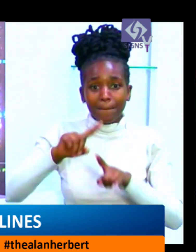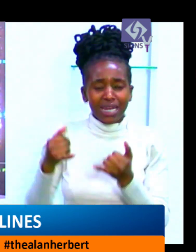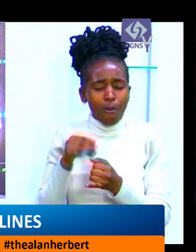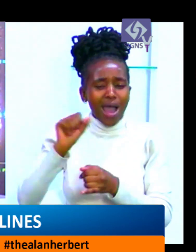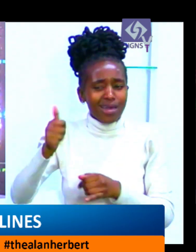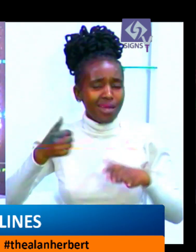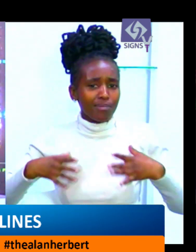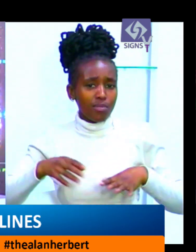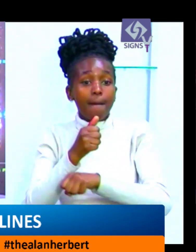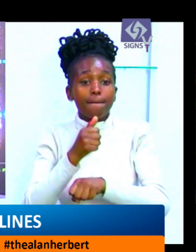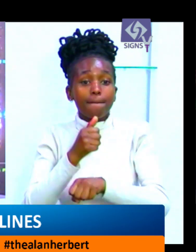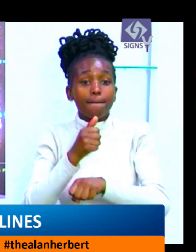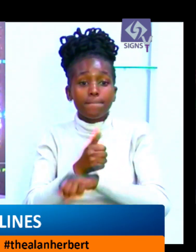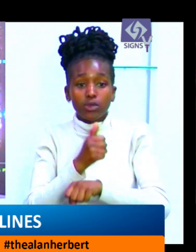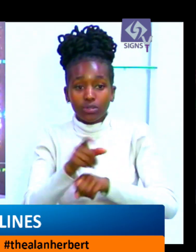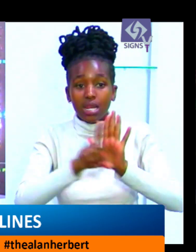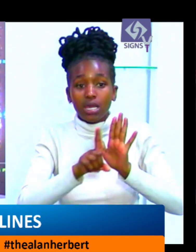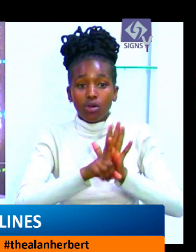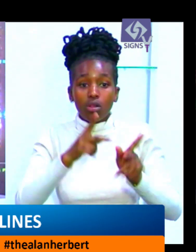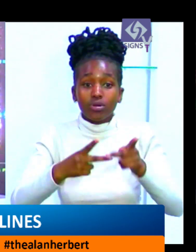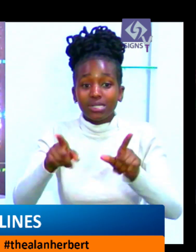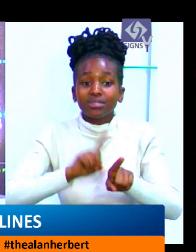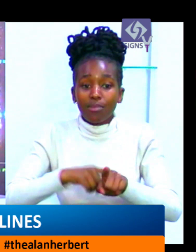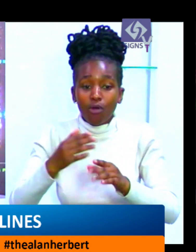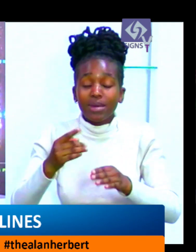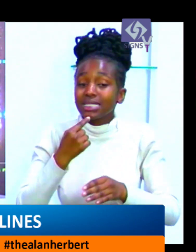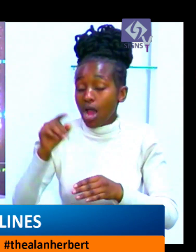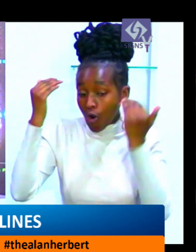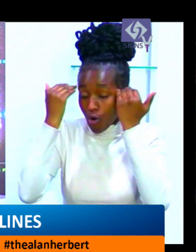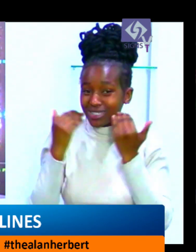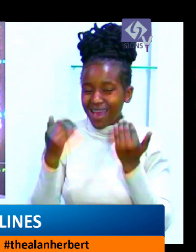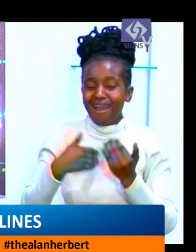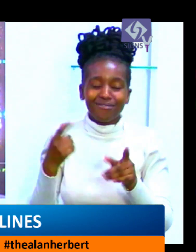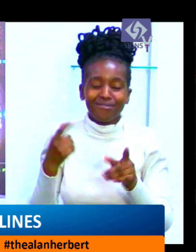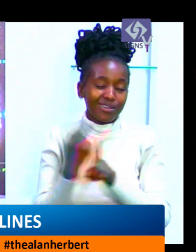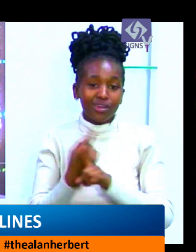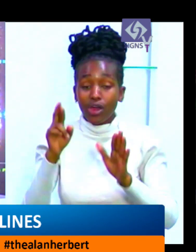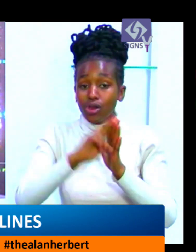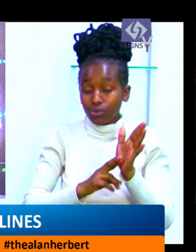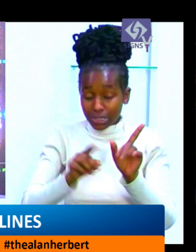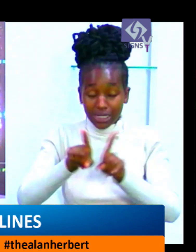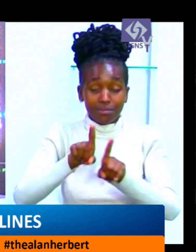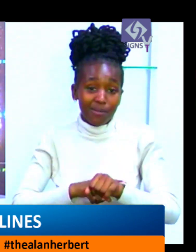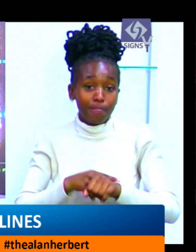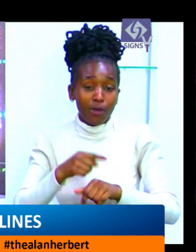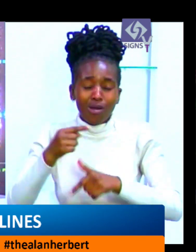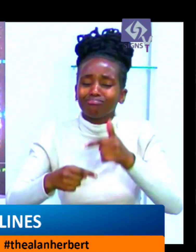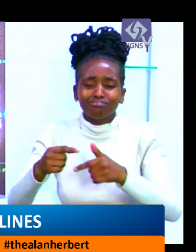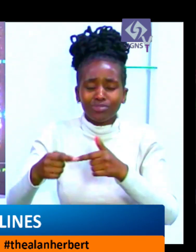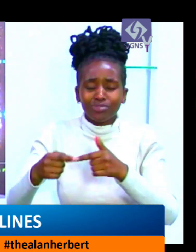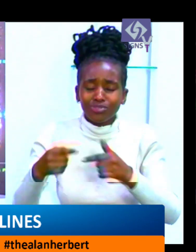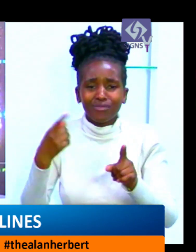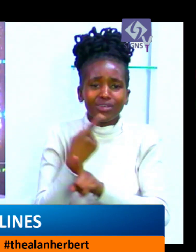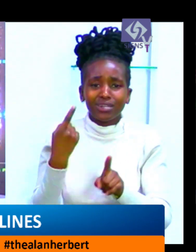creditors and attacking proof of debt and filing a report with the insolvency court. Kimeto, in a